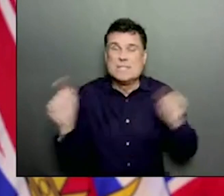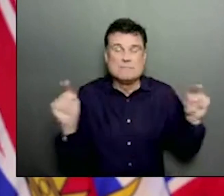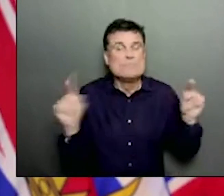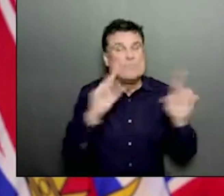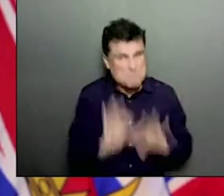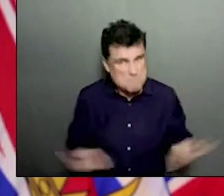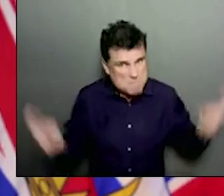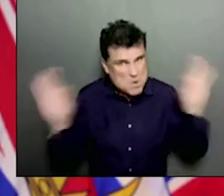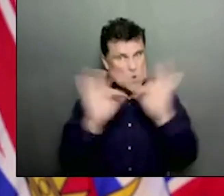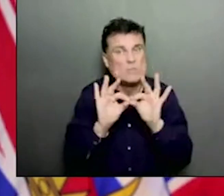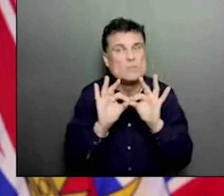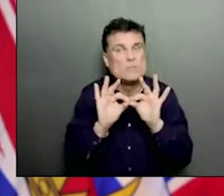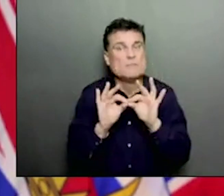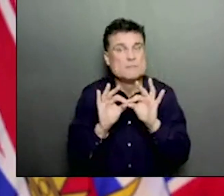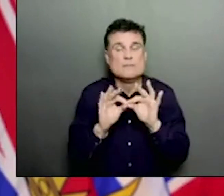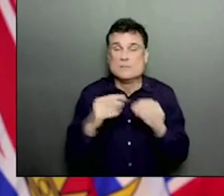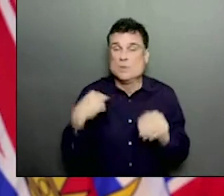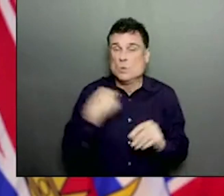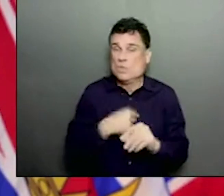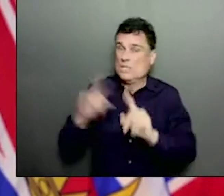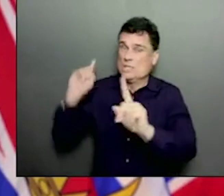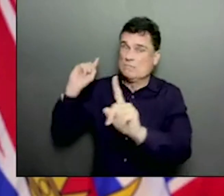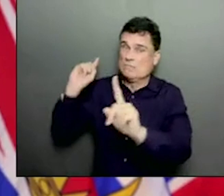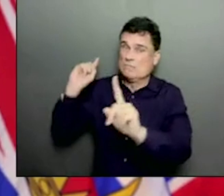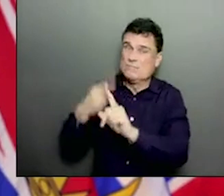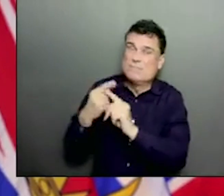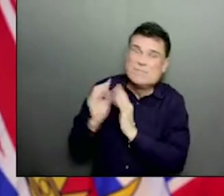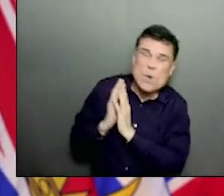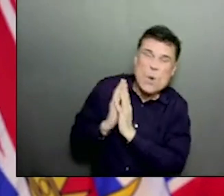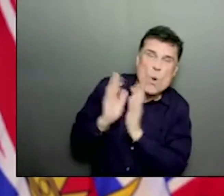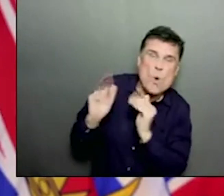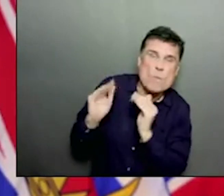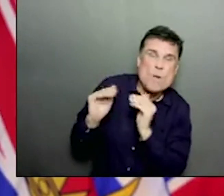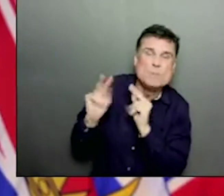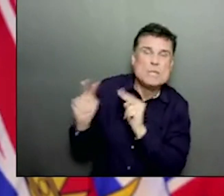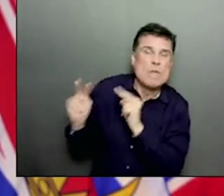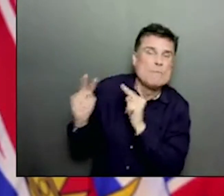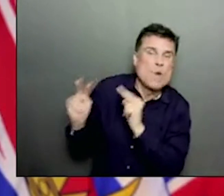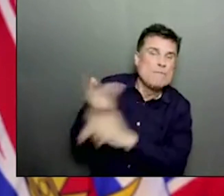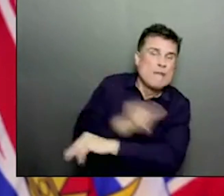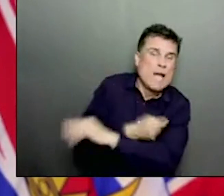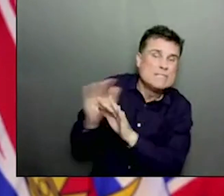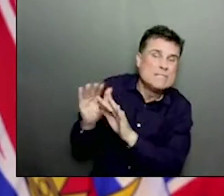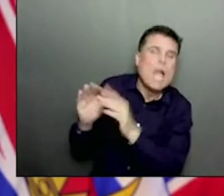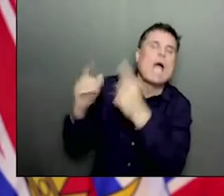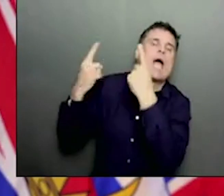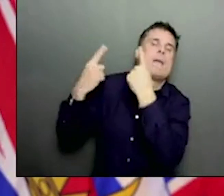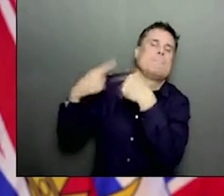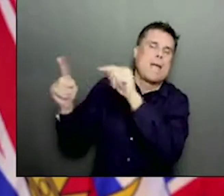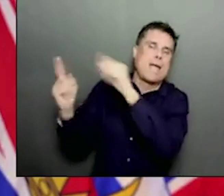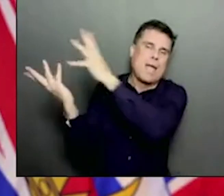flexibility. And I just can't wait to see that have And the Moderna to it out there. Rob, do you have a follow-up?